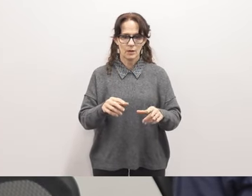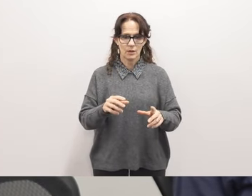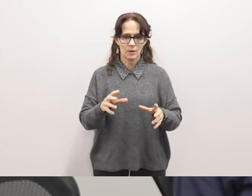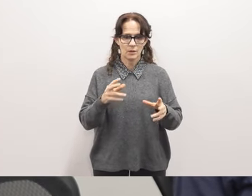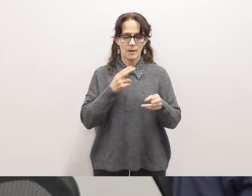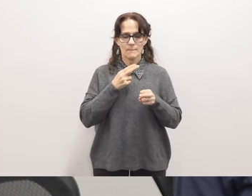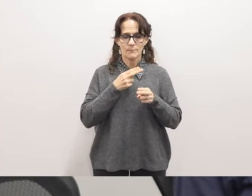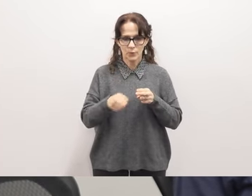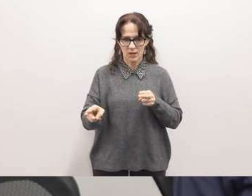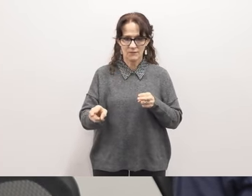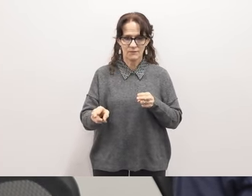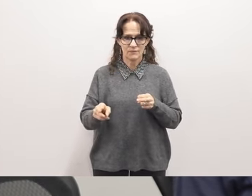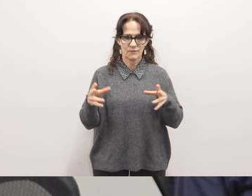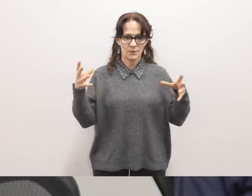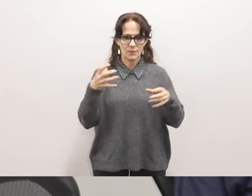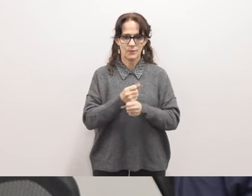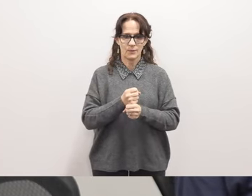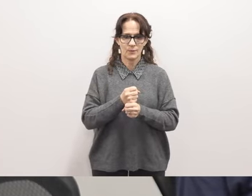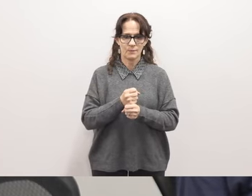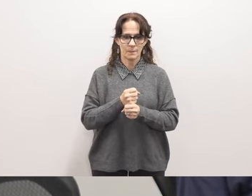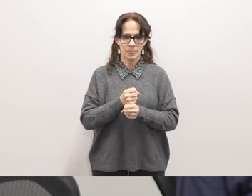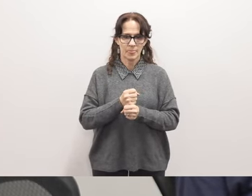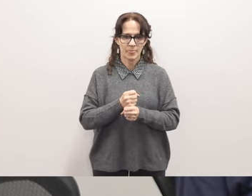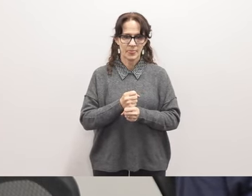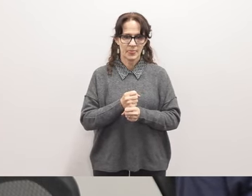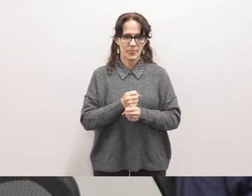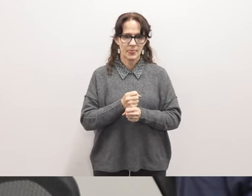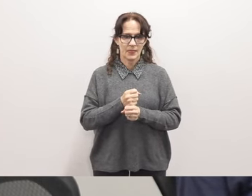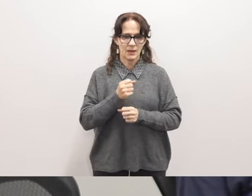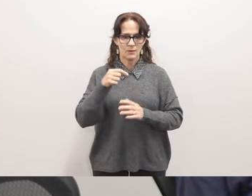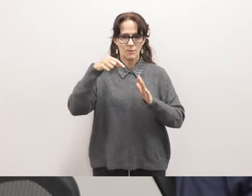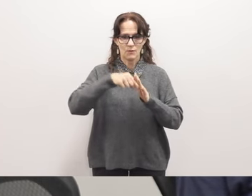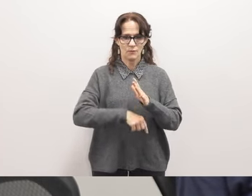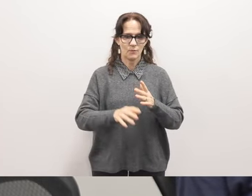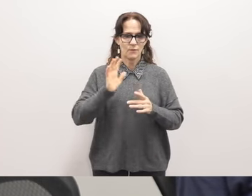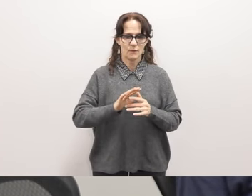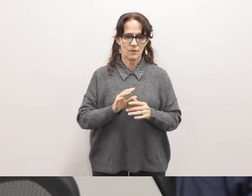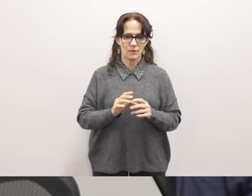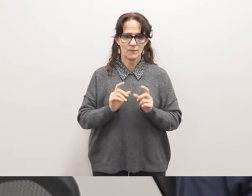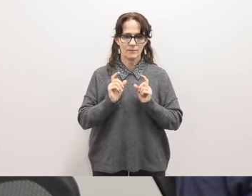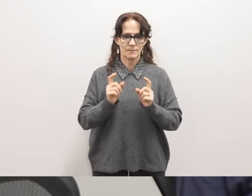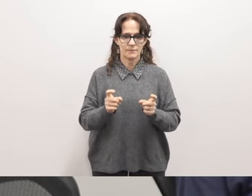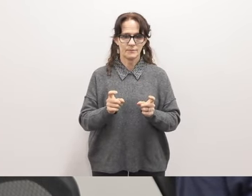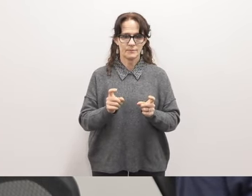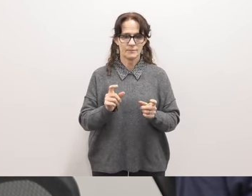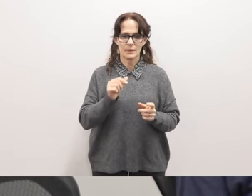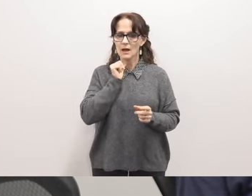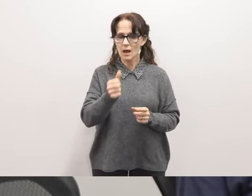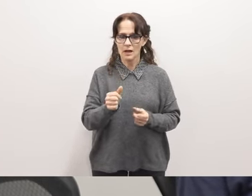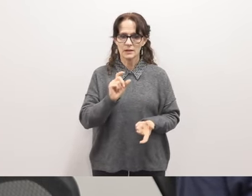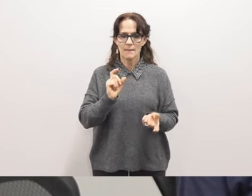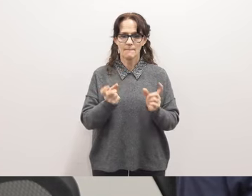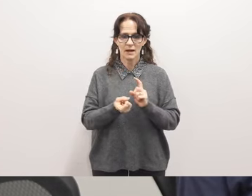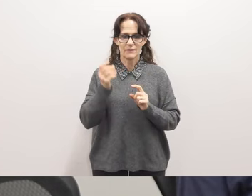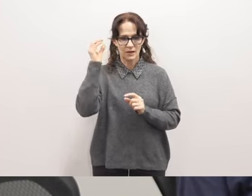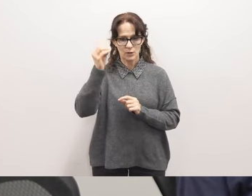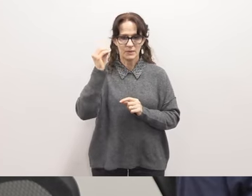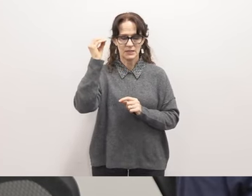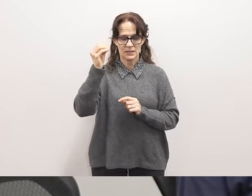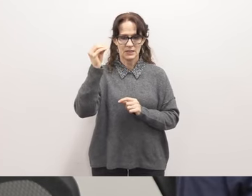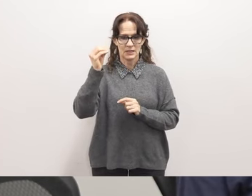really brief brief recap since we we did kind of a more thorough review but we've issued an unmodified opinion so that is the